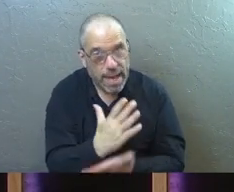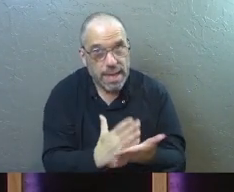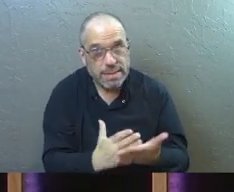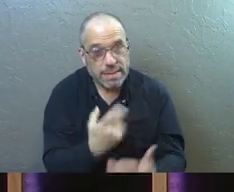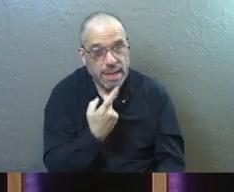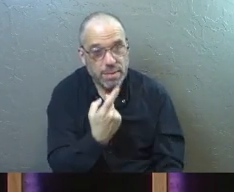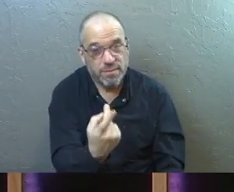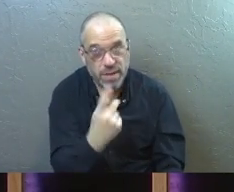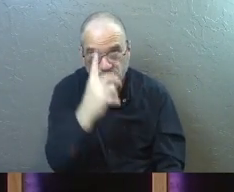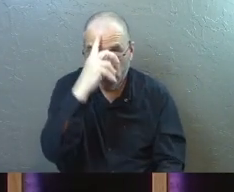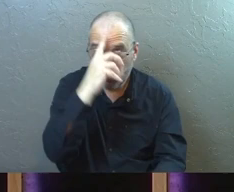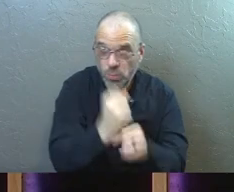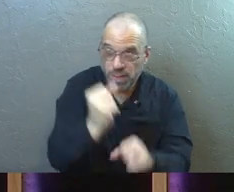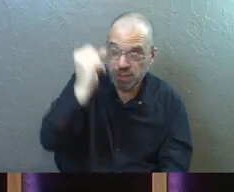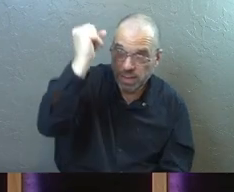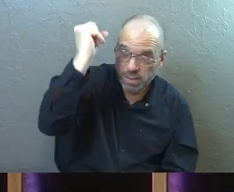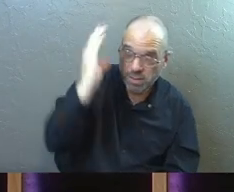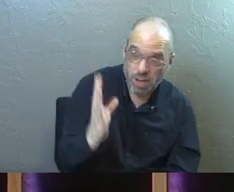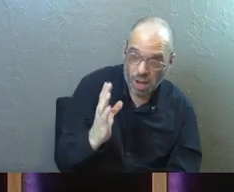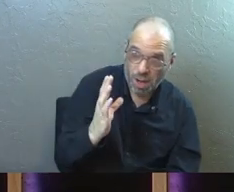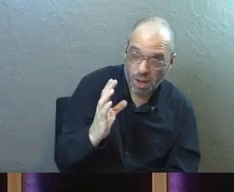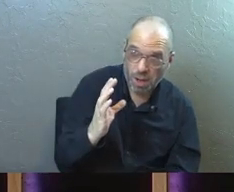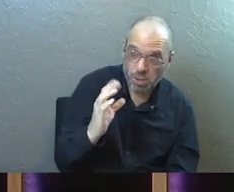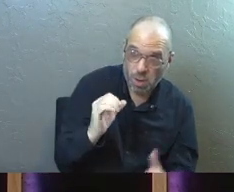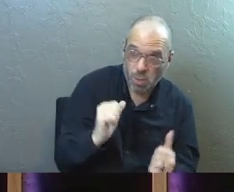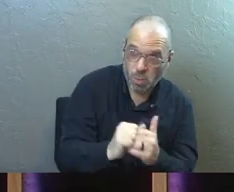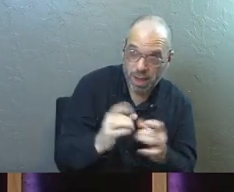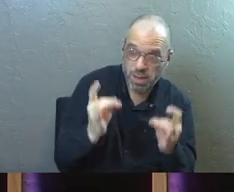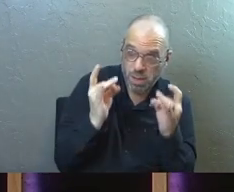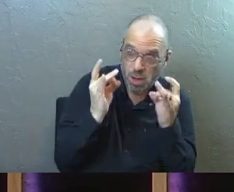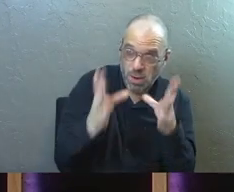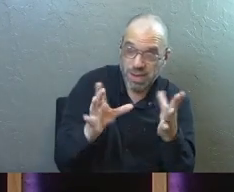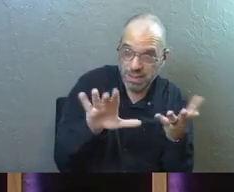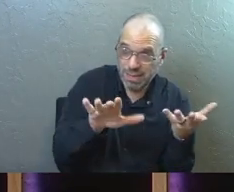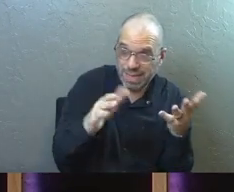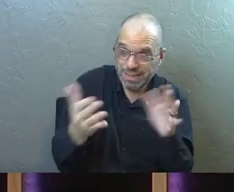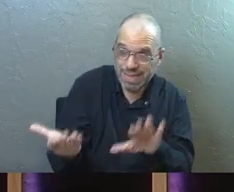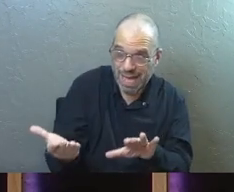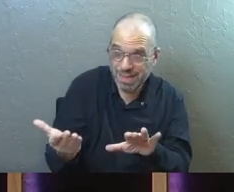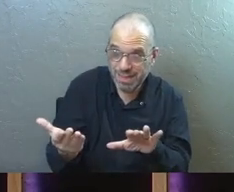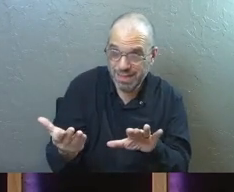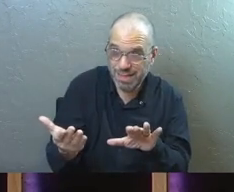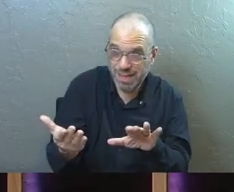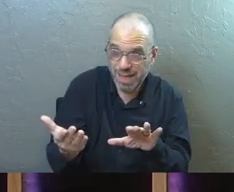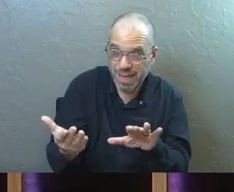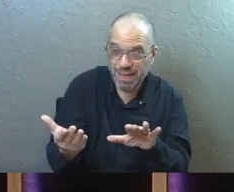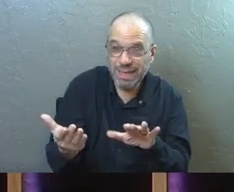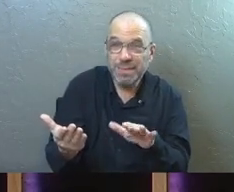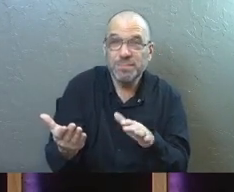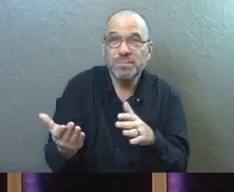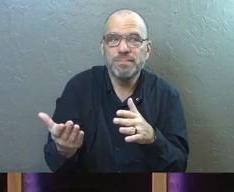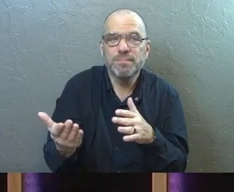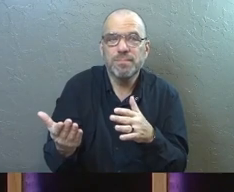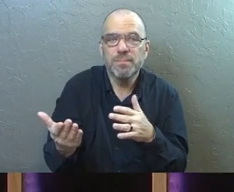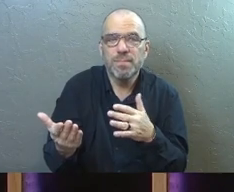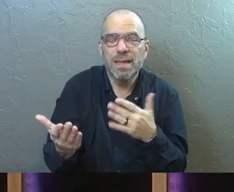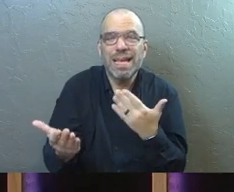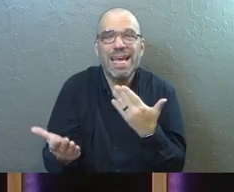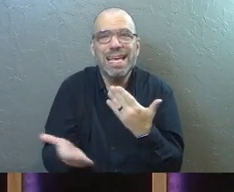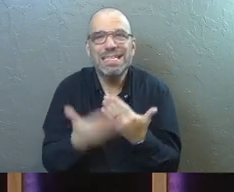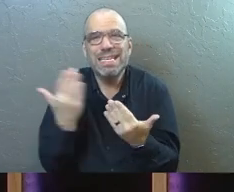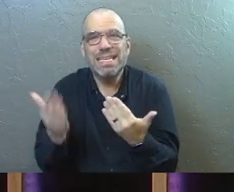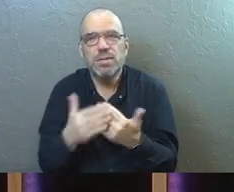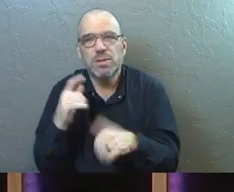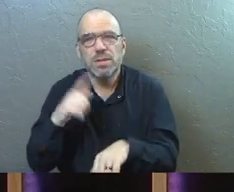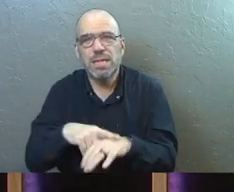trusting God with crisis and with death is an easier time than others